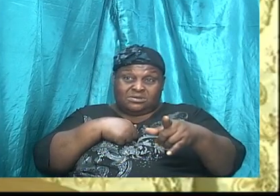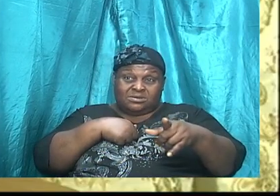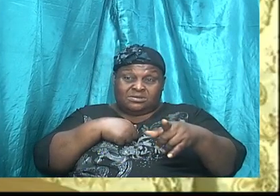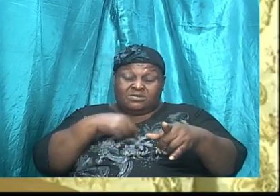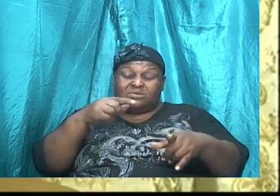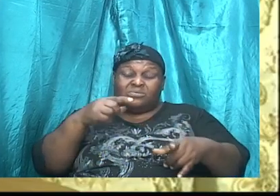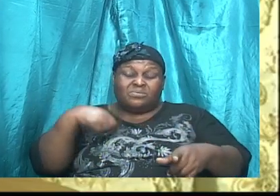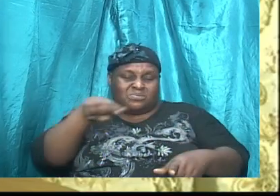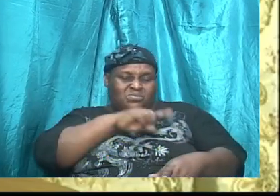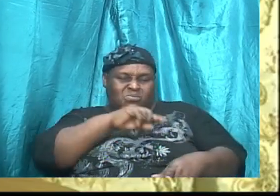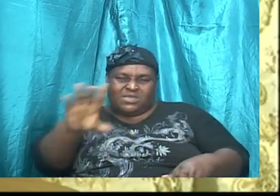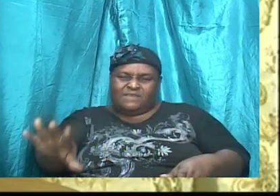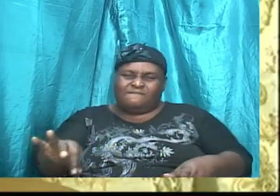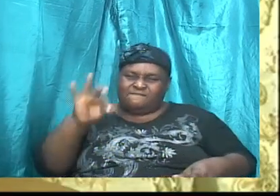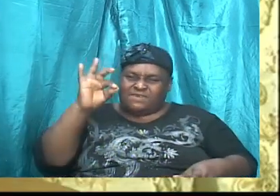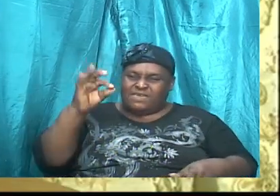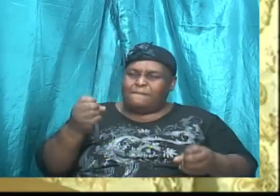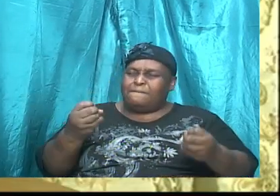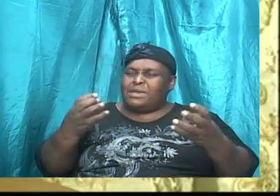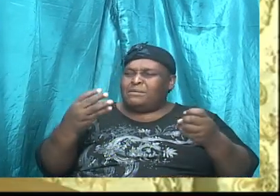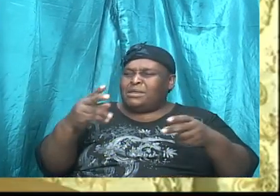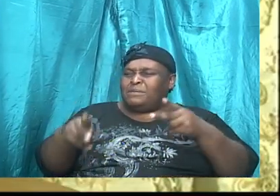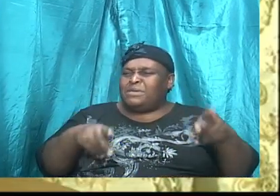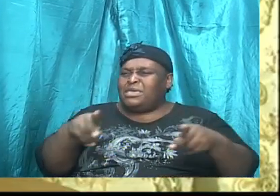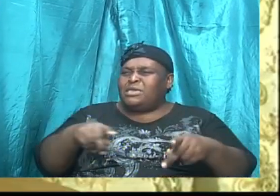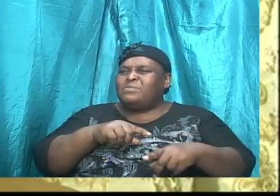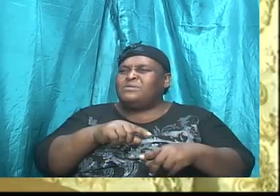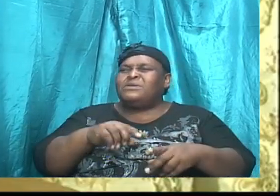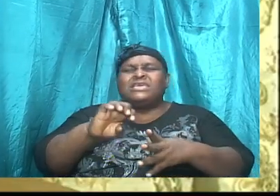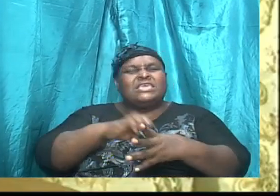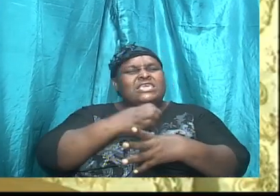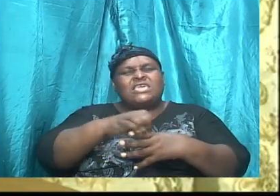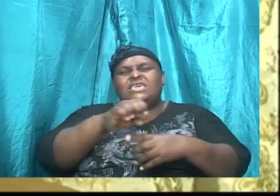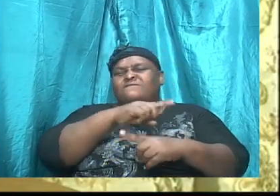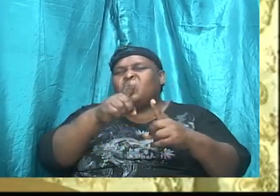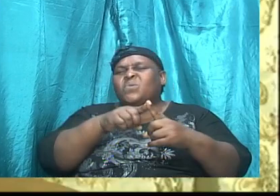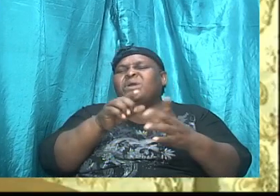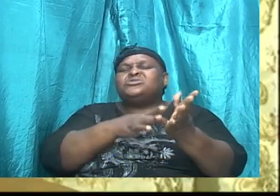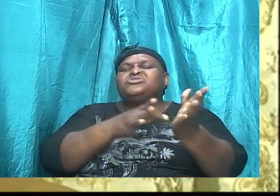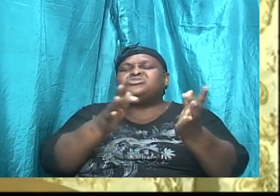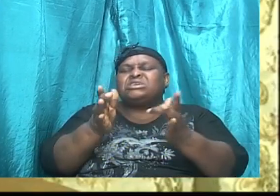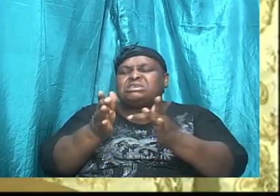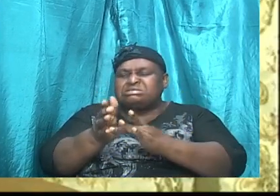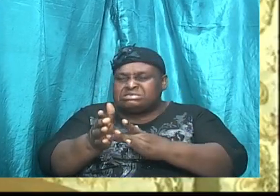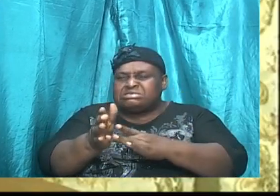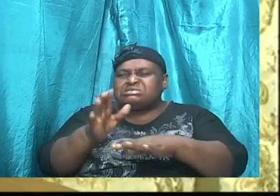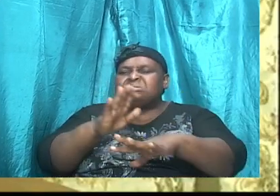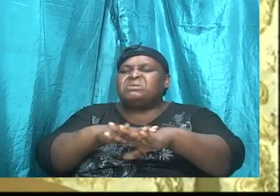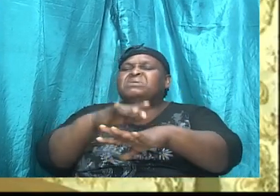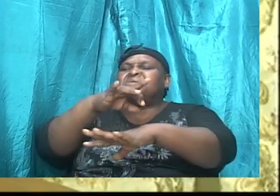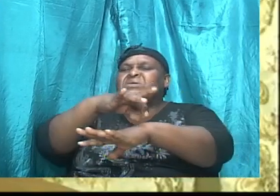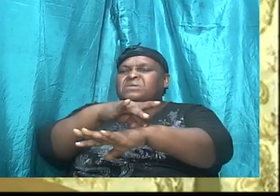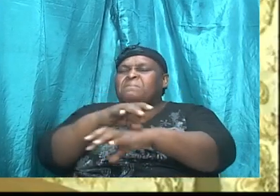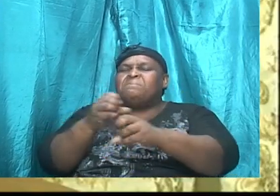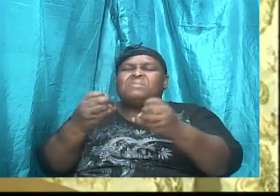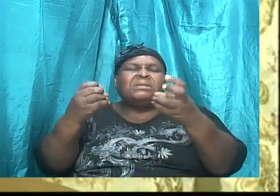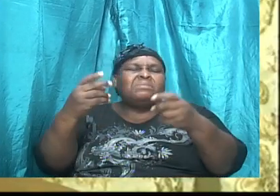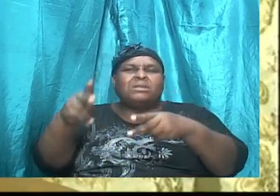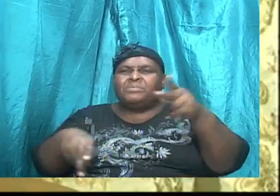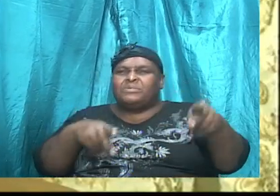several persons, even when Christ was upon the earth, there were several persons that came to him